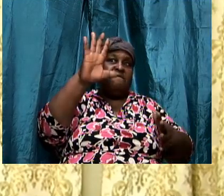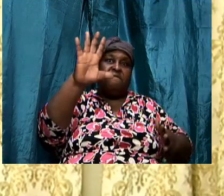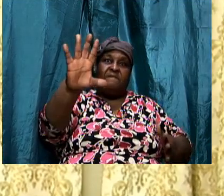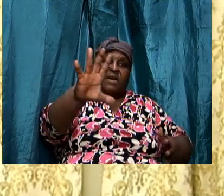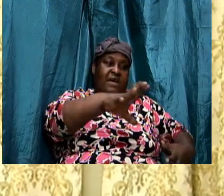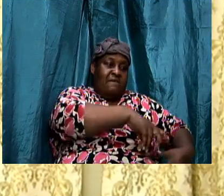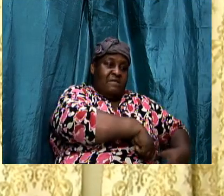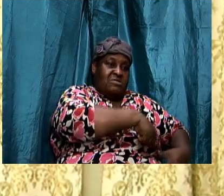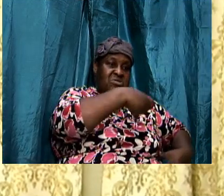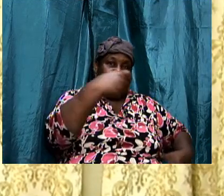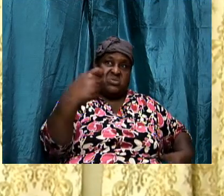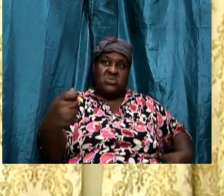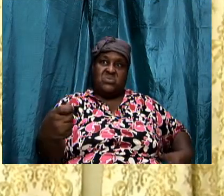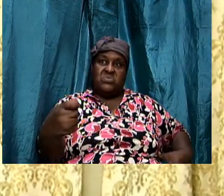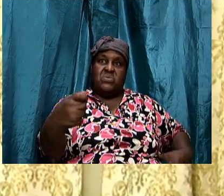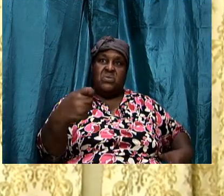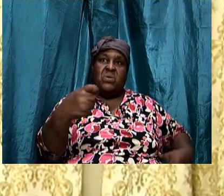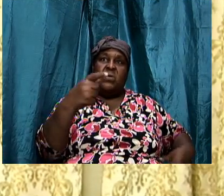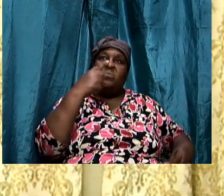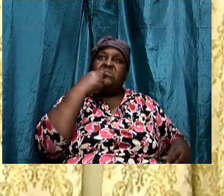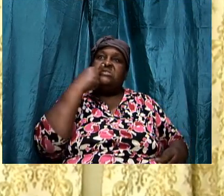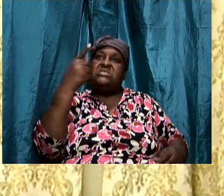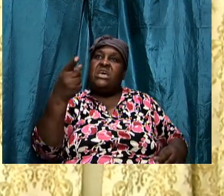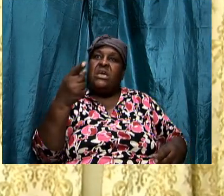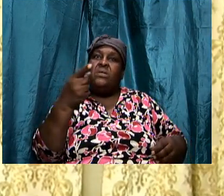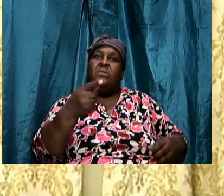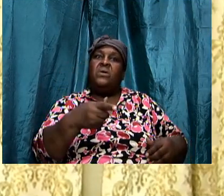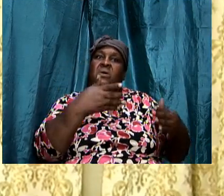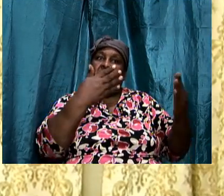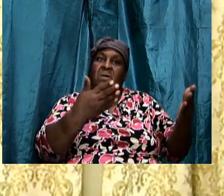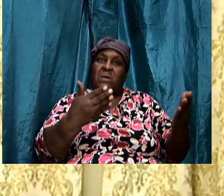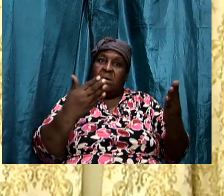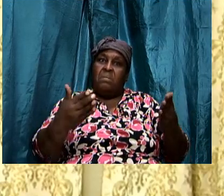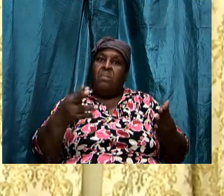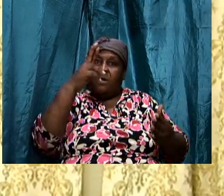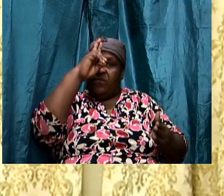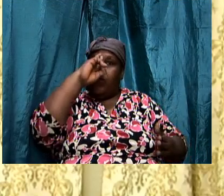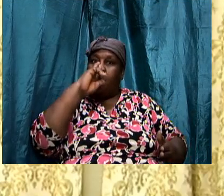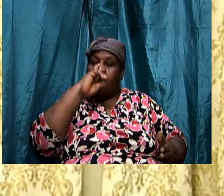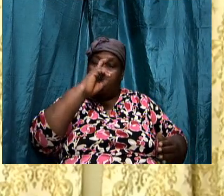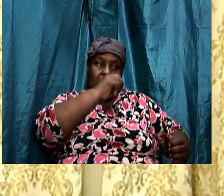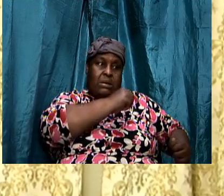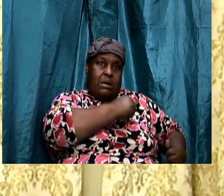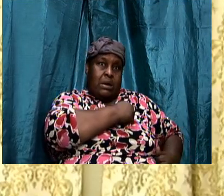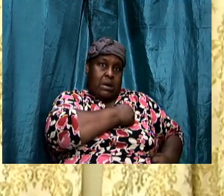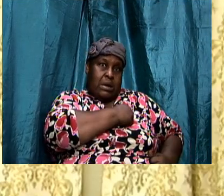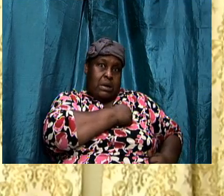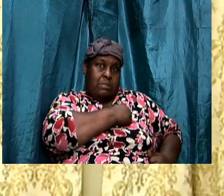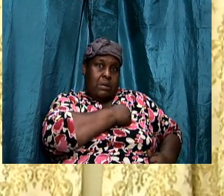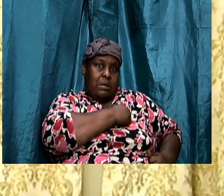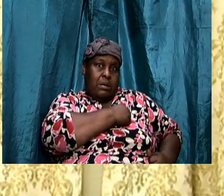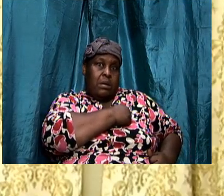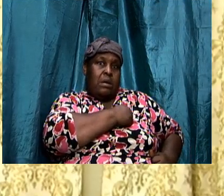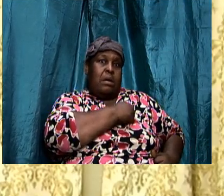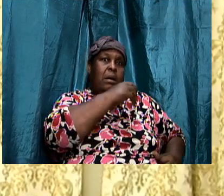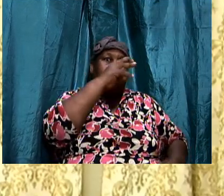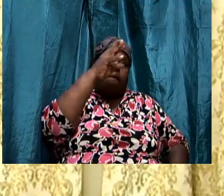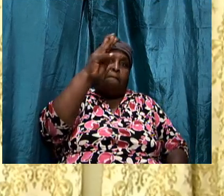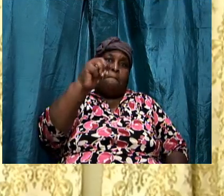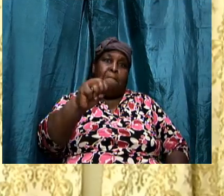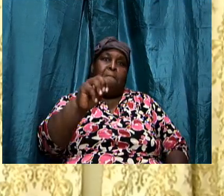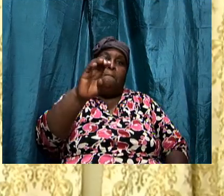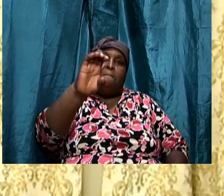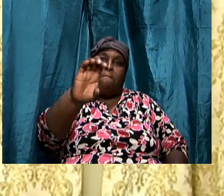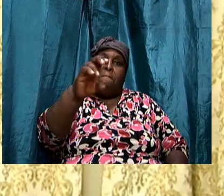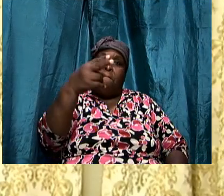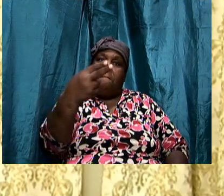mentioned, that were carried by the Roman army. The Macharia was the most